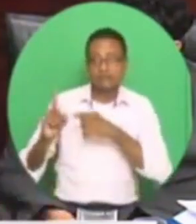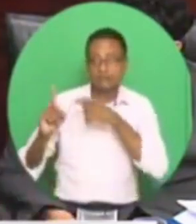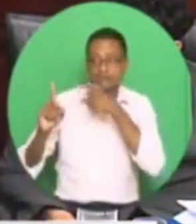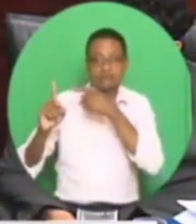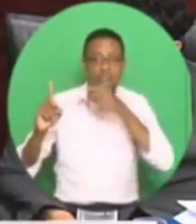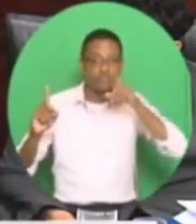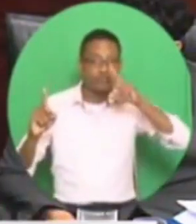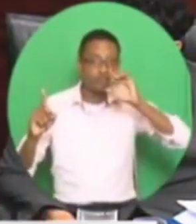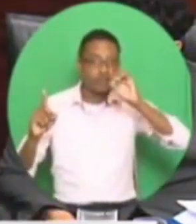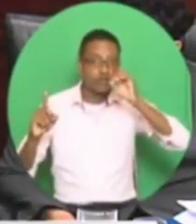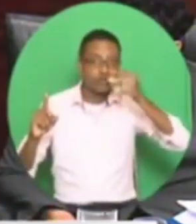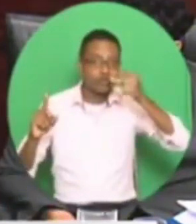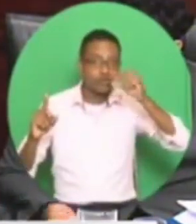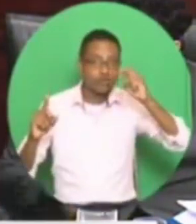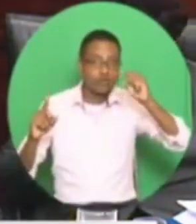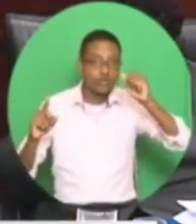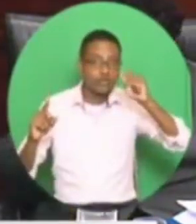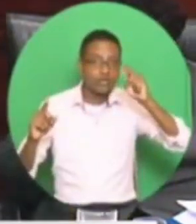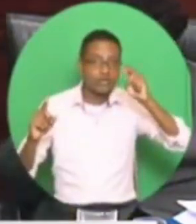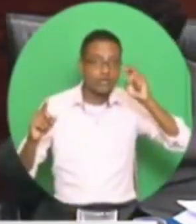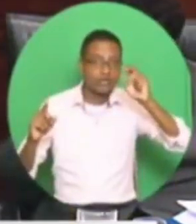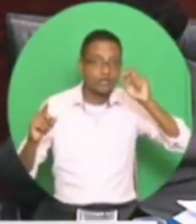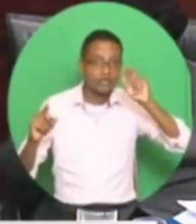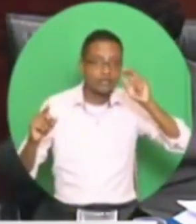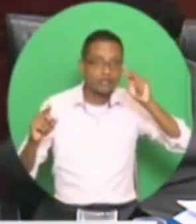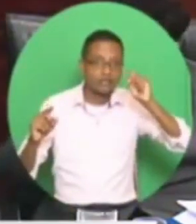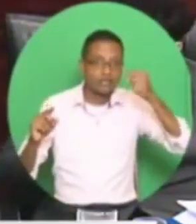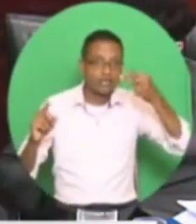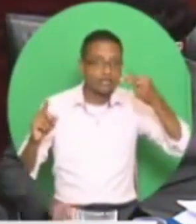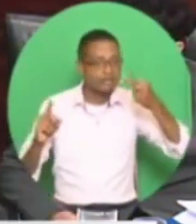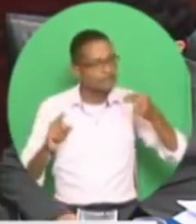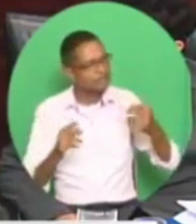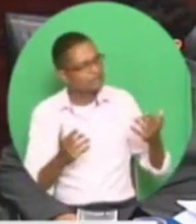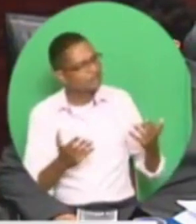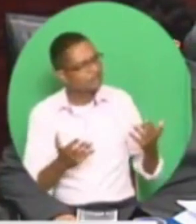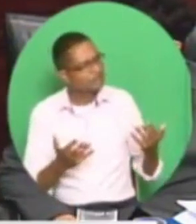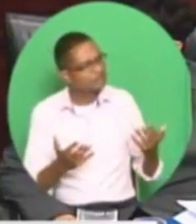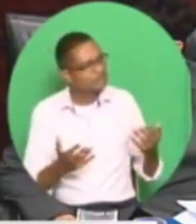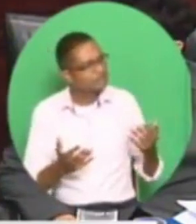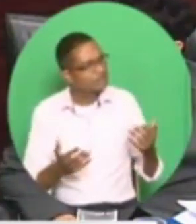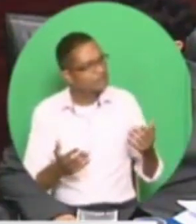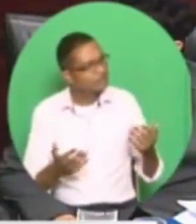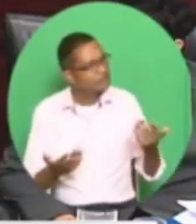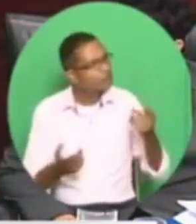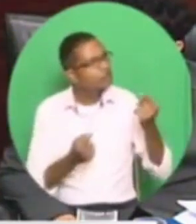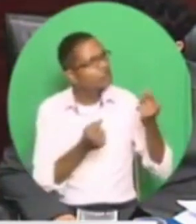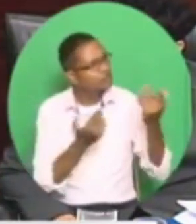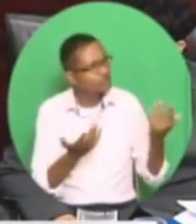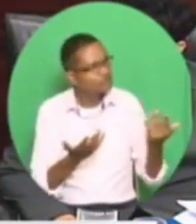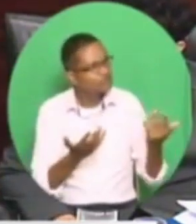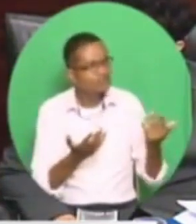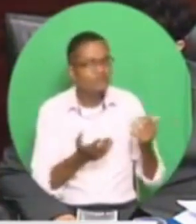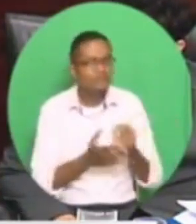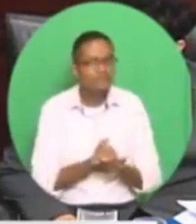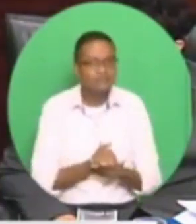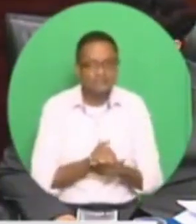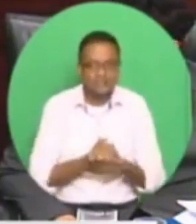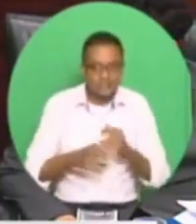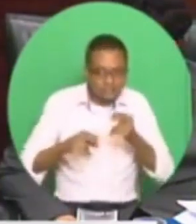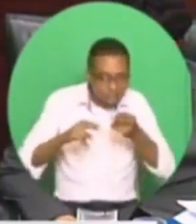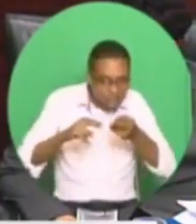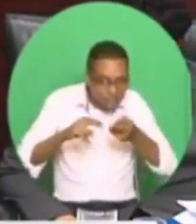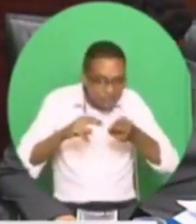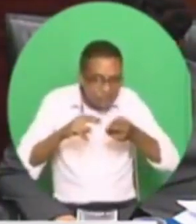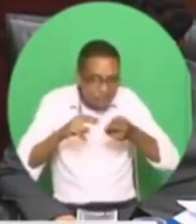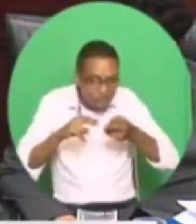allocation by $21 million. Yes. So you come to increase labor costs with a decreased allocation. And then,